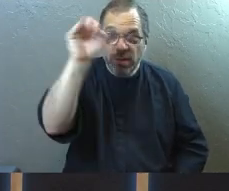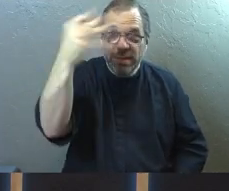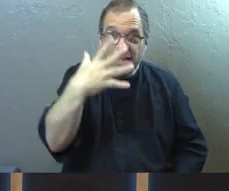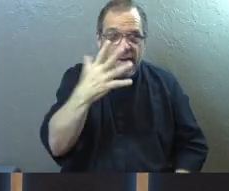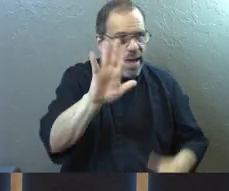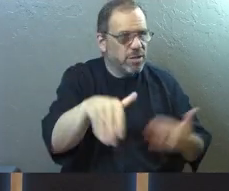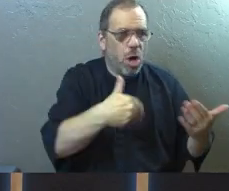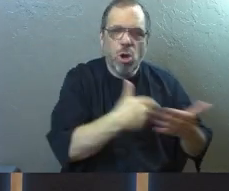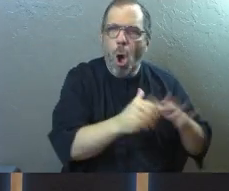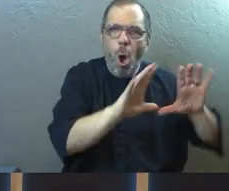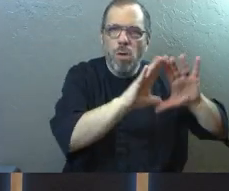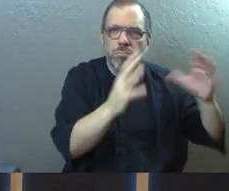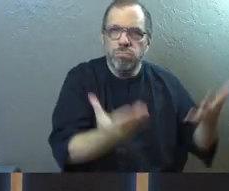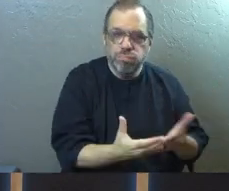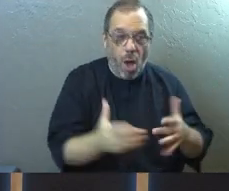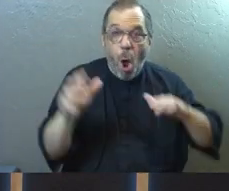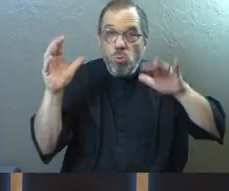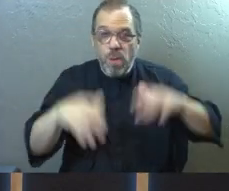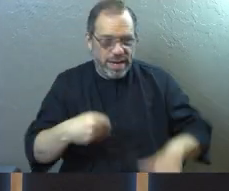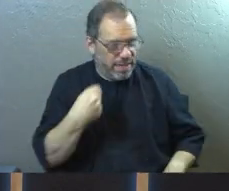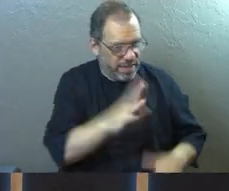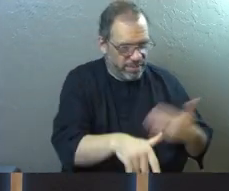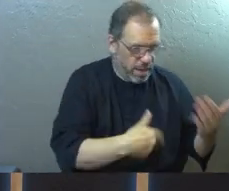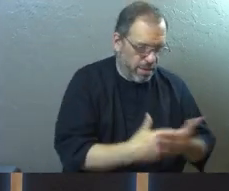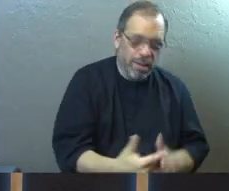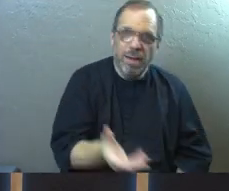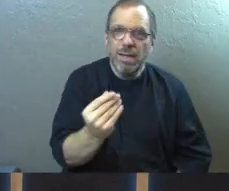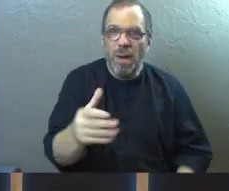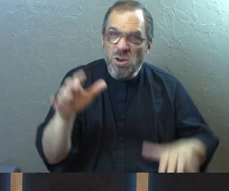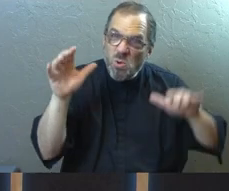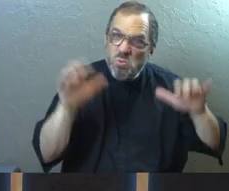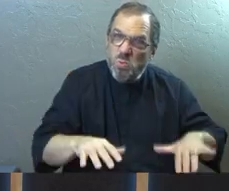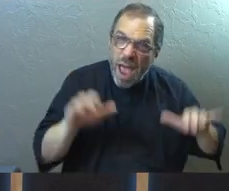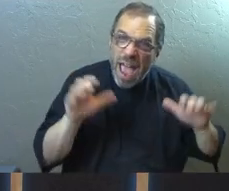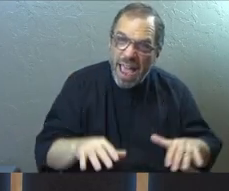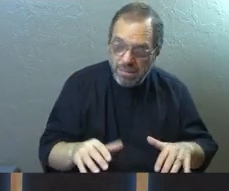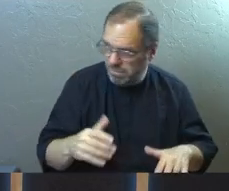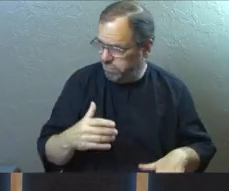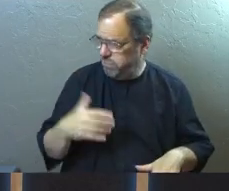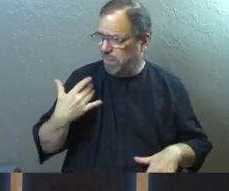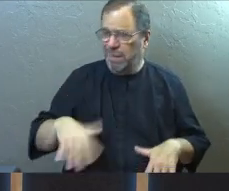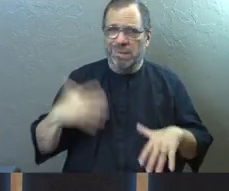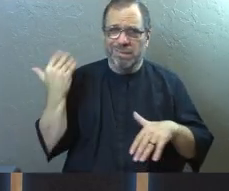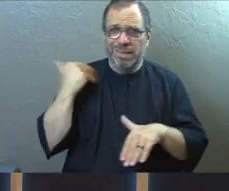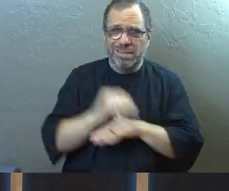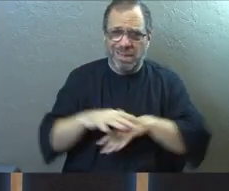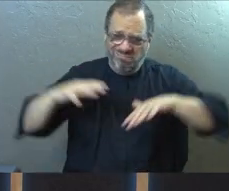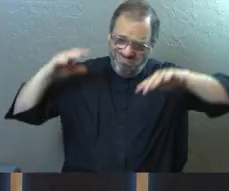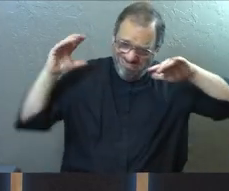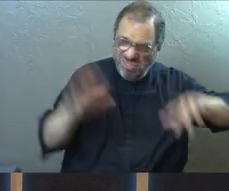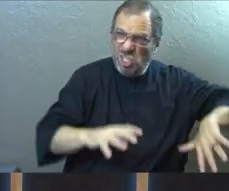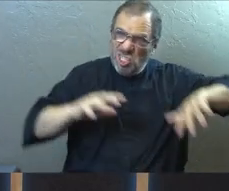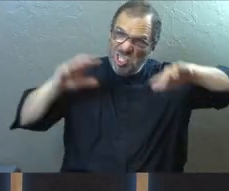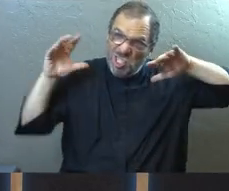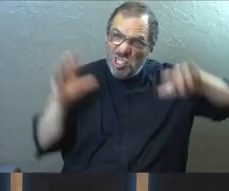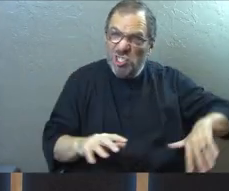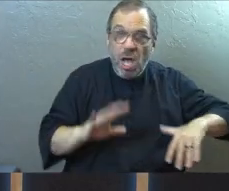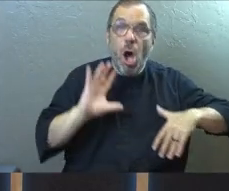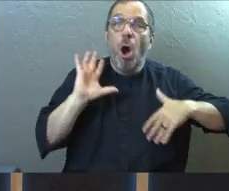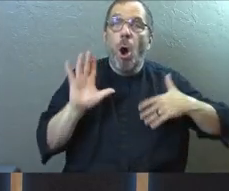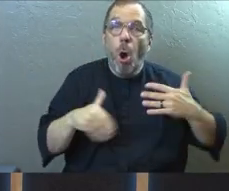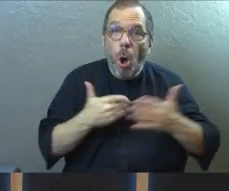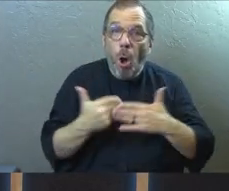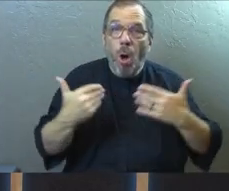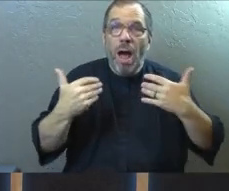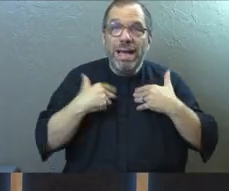it. And he hands out rain? Come on, somebody, rain? We had some rain. Everybody gets the